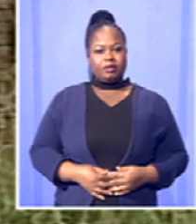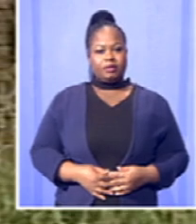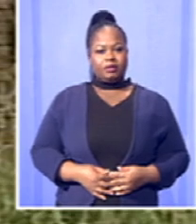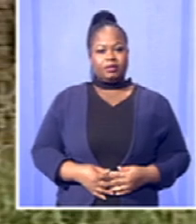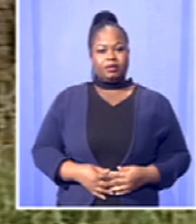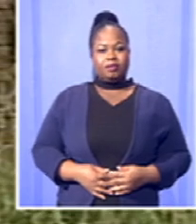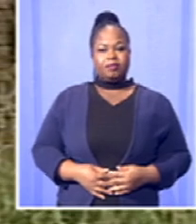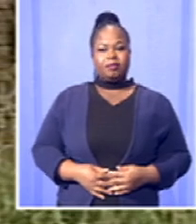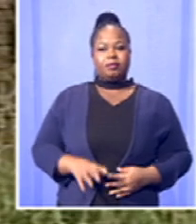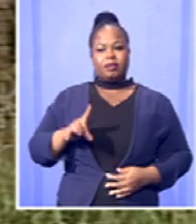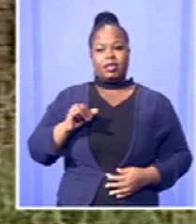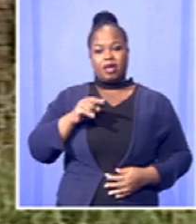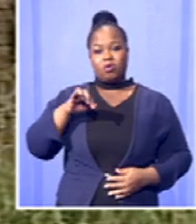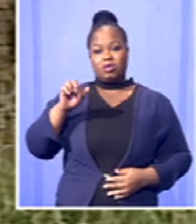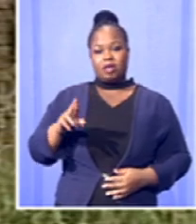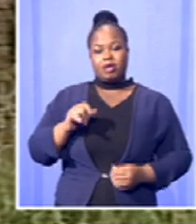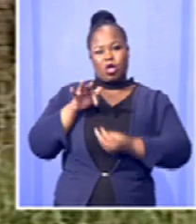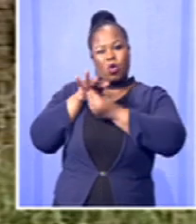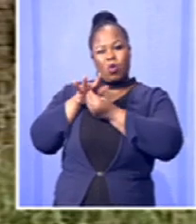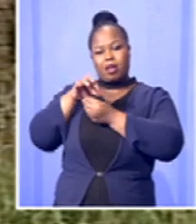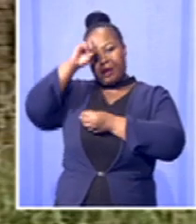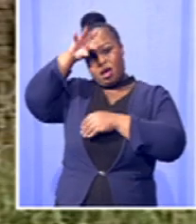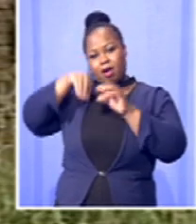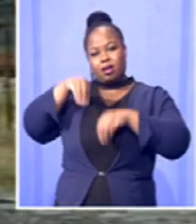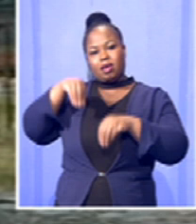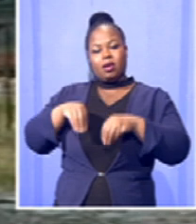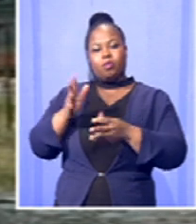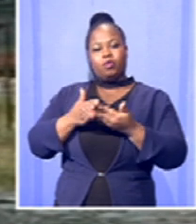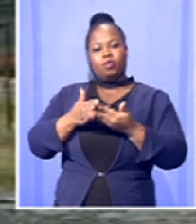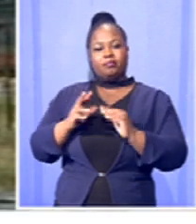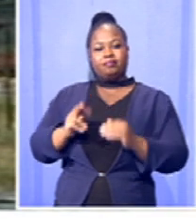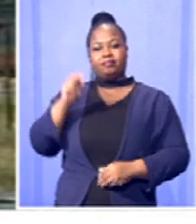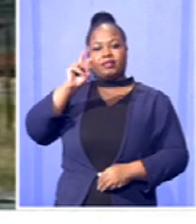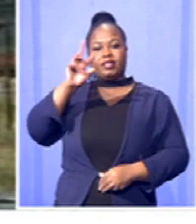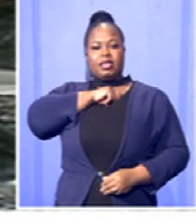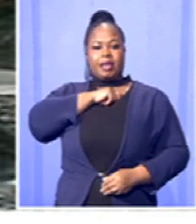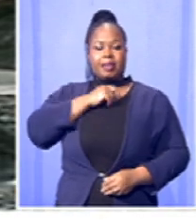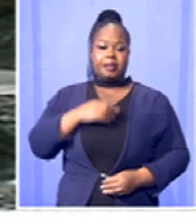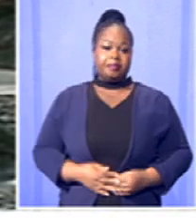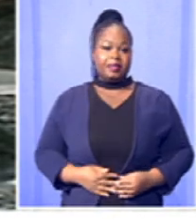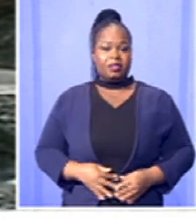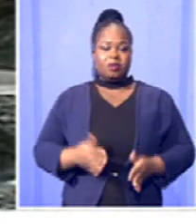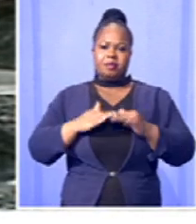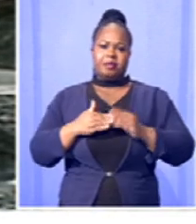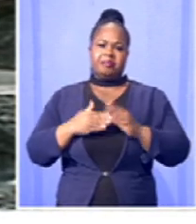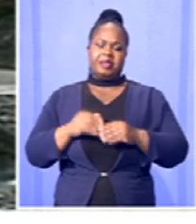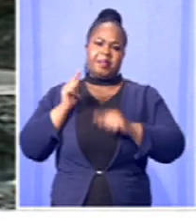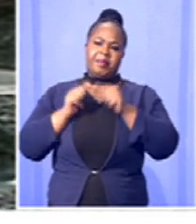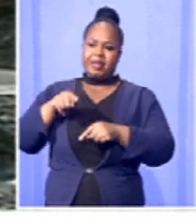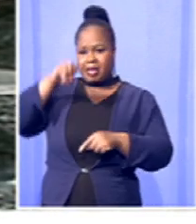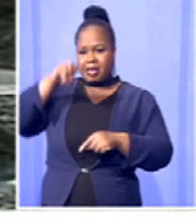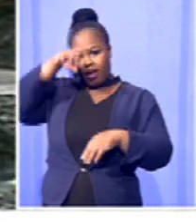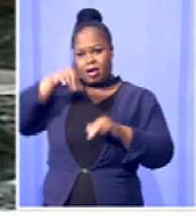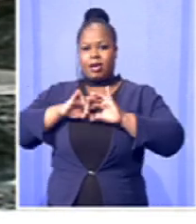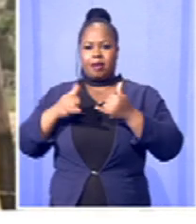Denhauser, a small coal mining community in the northern parts of Kwazuna Toll, residents accused the mining